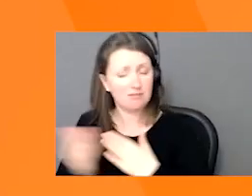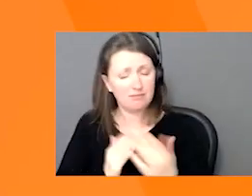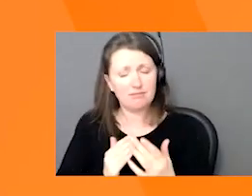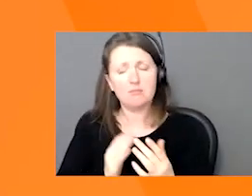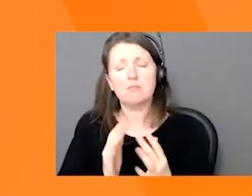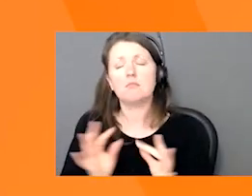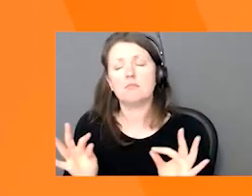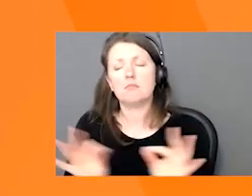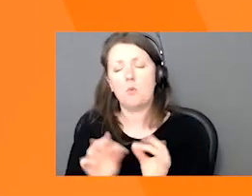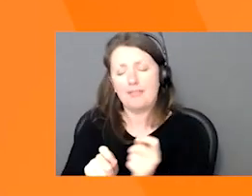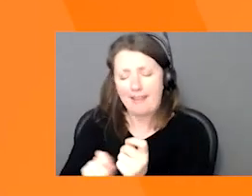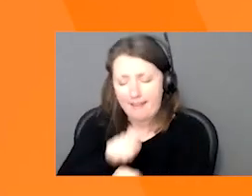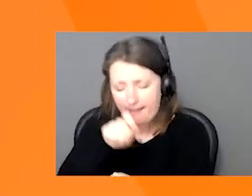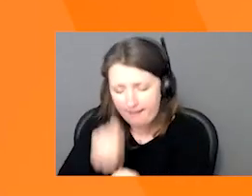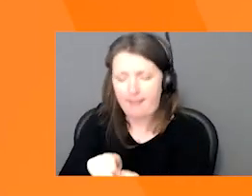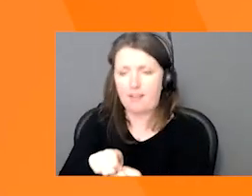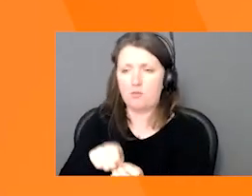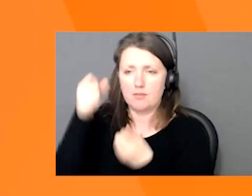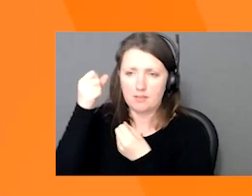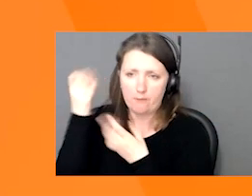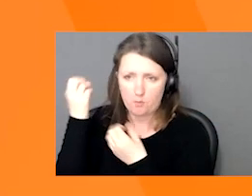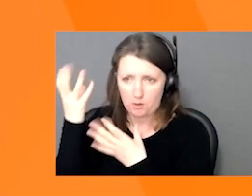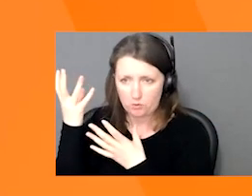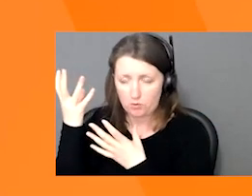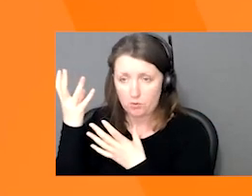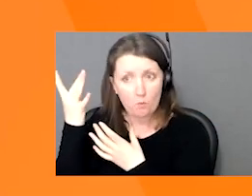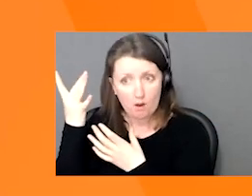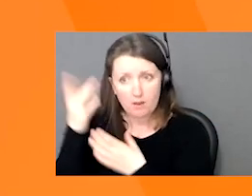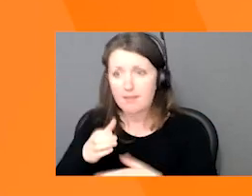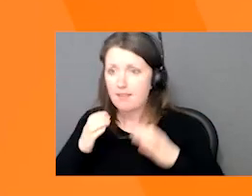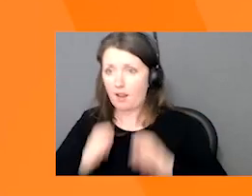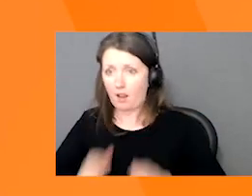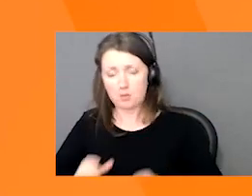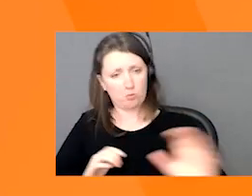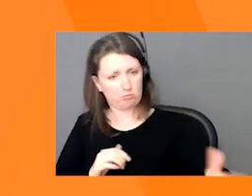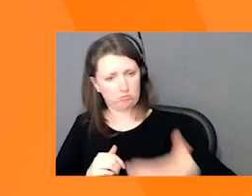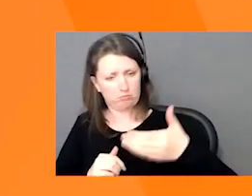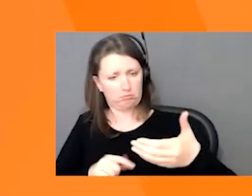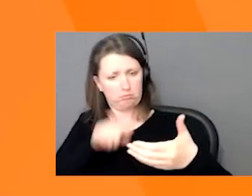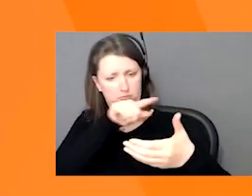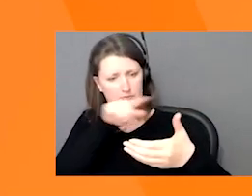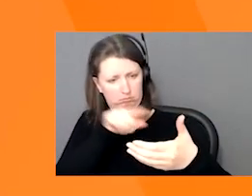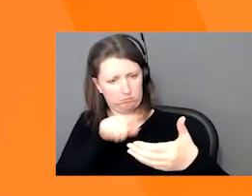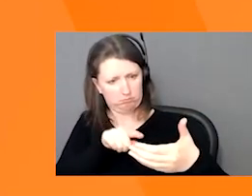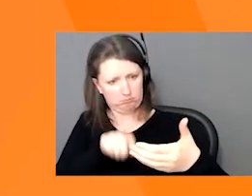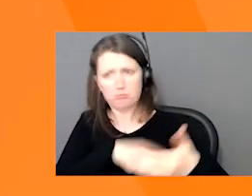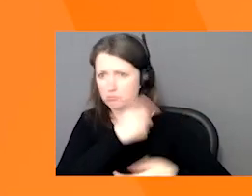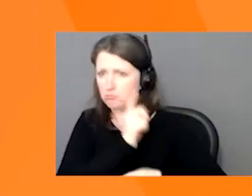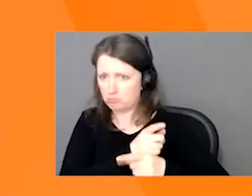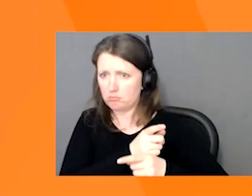wants to know specific details about your product before they buy it, and so you want to make sure you're consistently providing that to them.